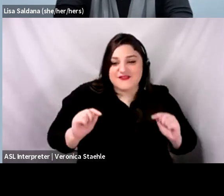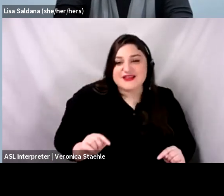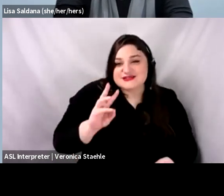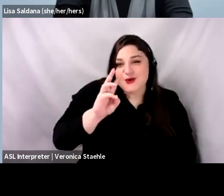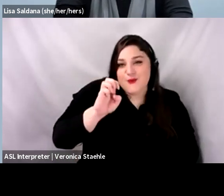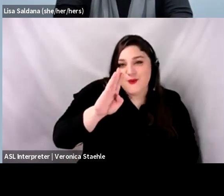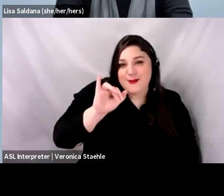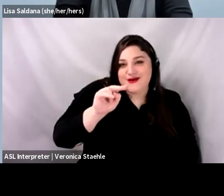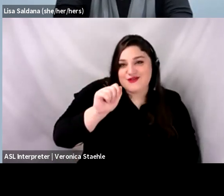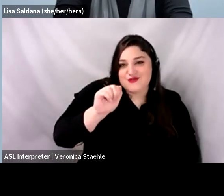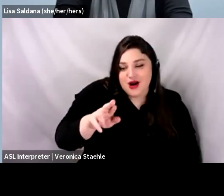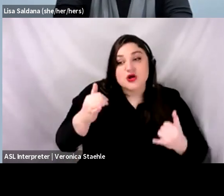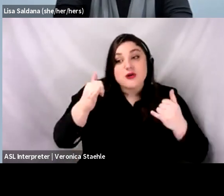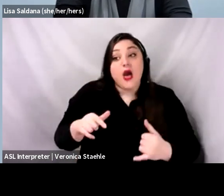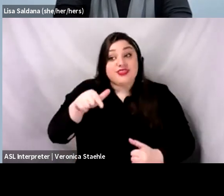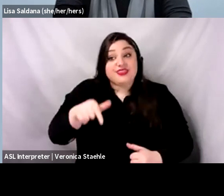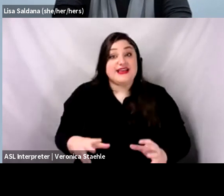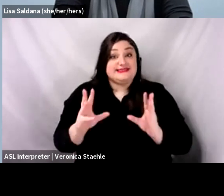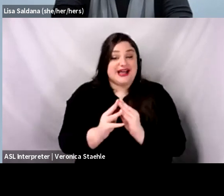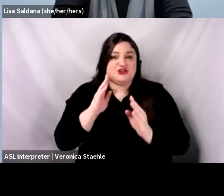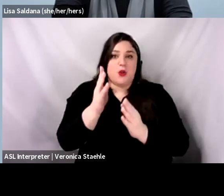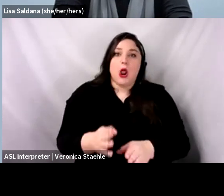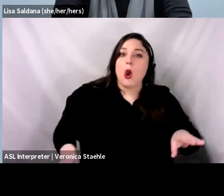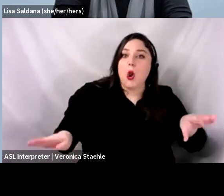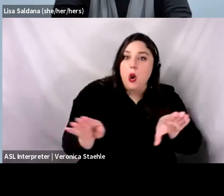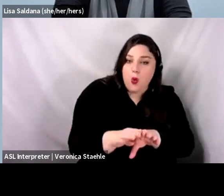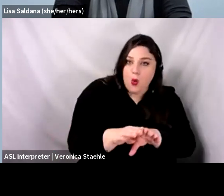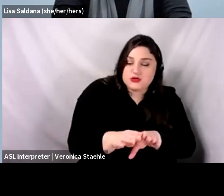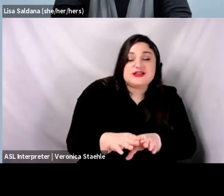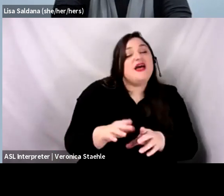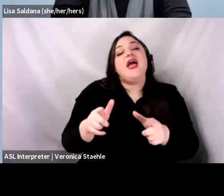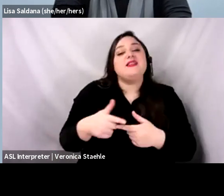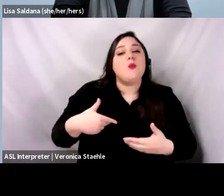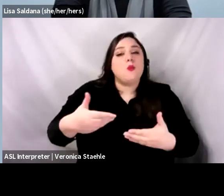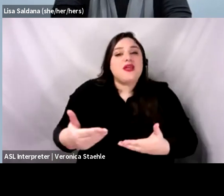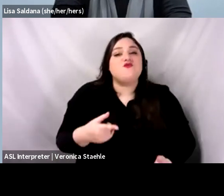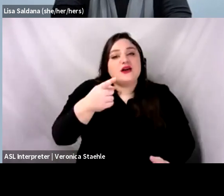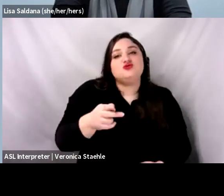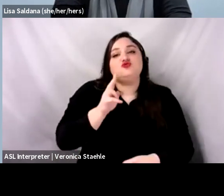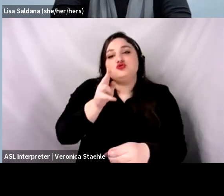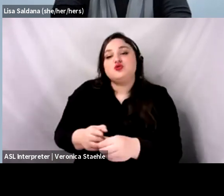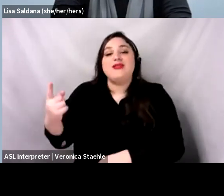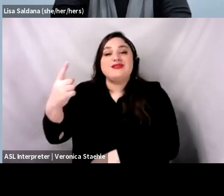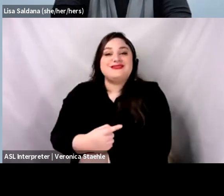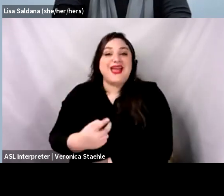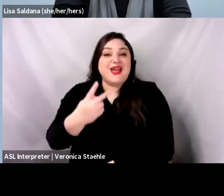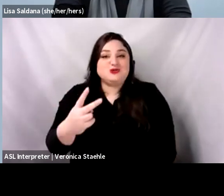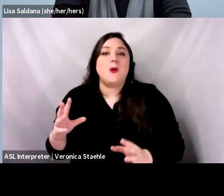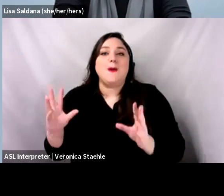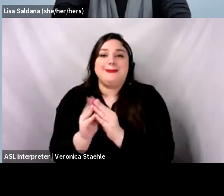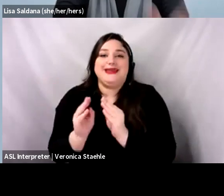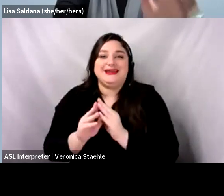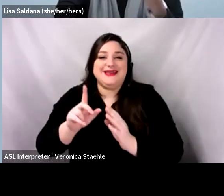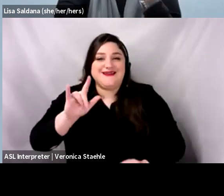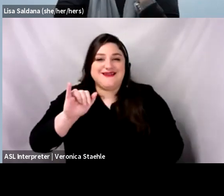-minute break. And we invite you and encourage you to join the Day 2 meeting link that Rachel has placed into the chat,